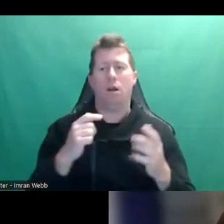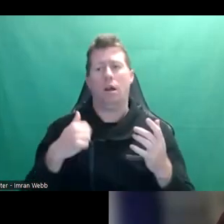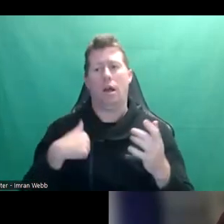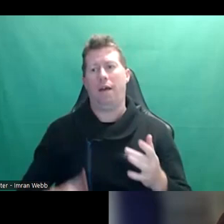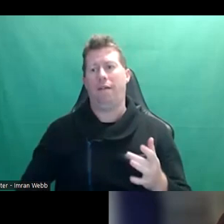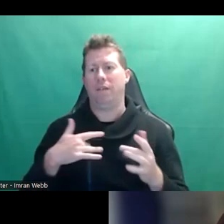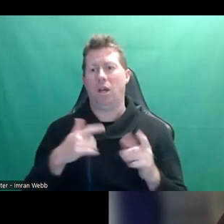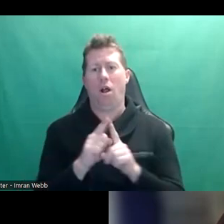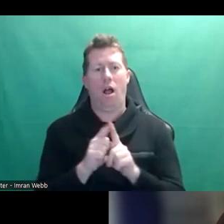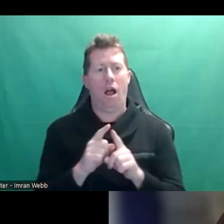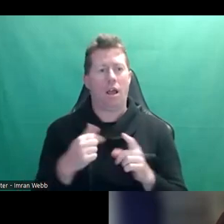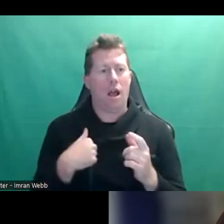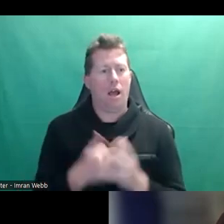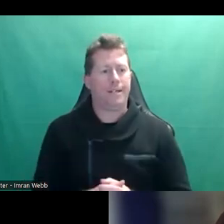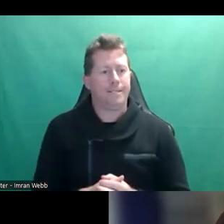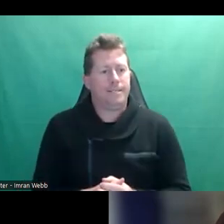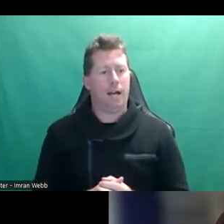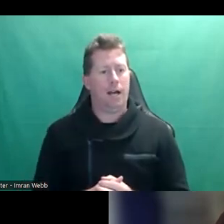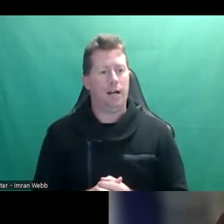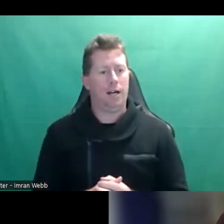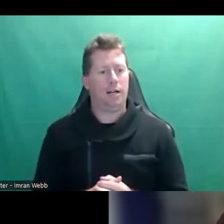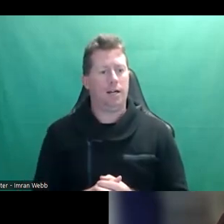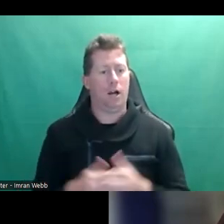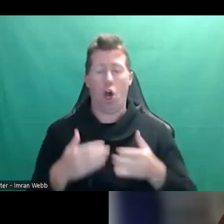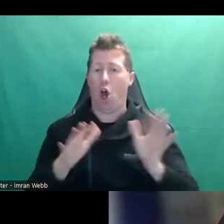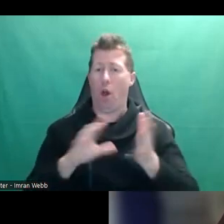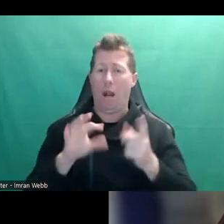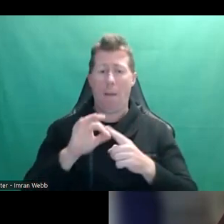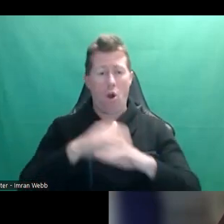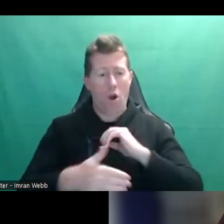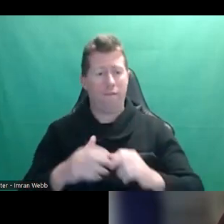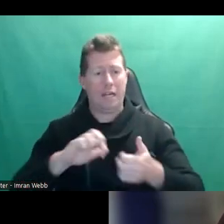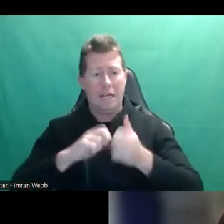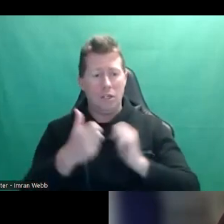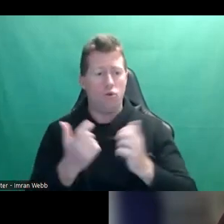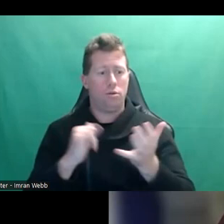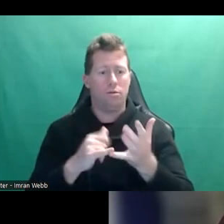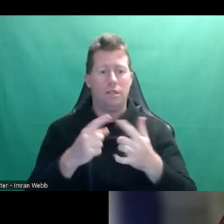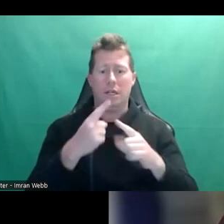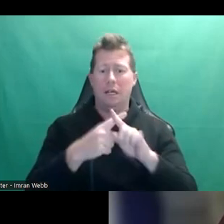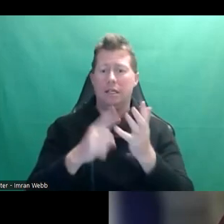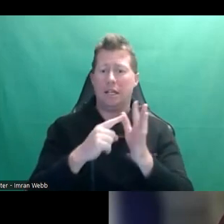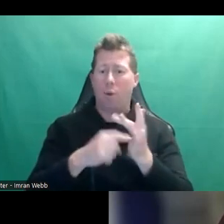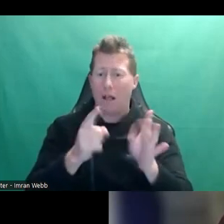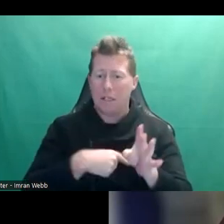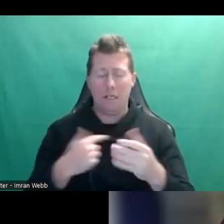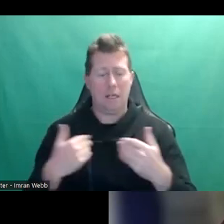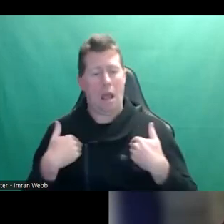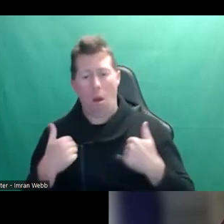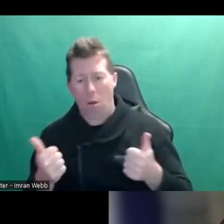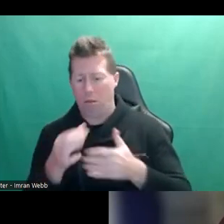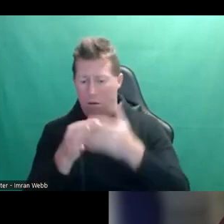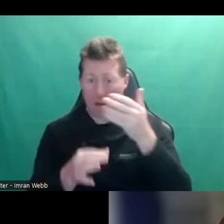like I unfurl a lot of issues pertaining to sexuality and health and this one in particular,